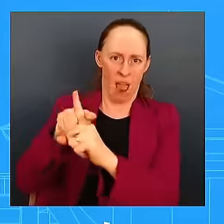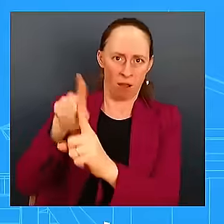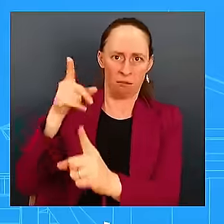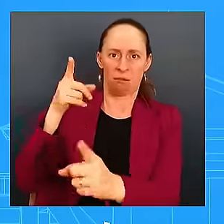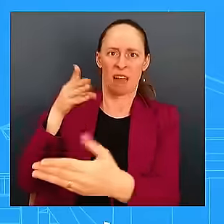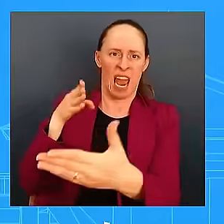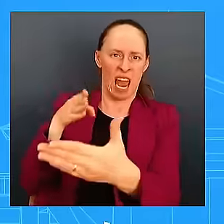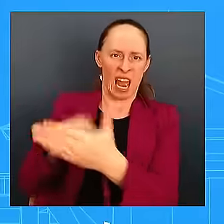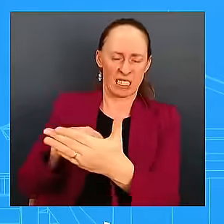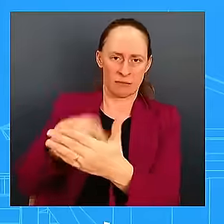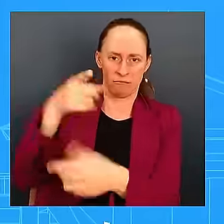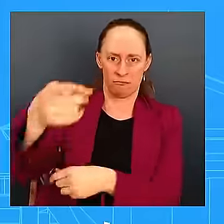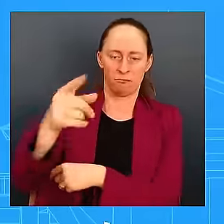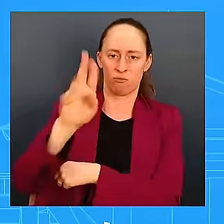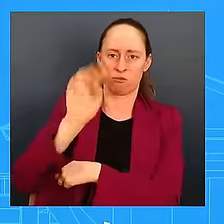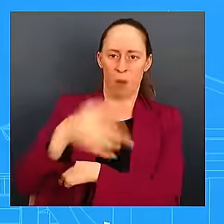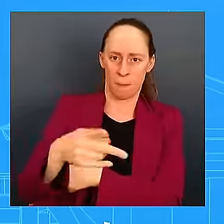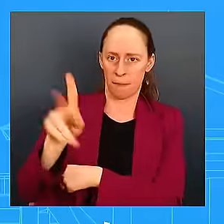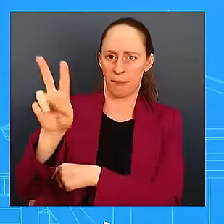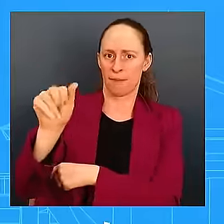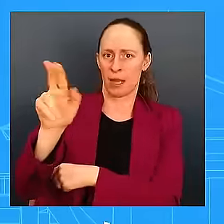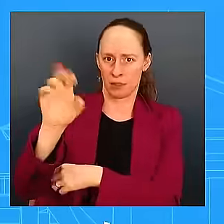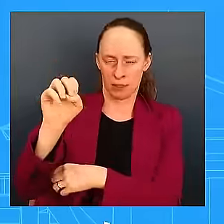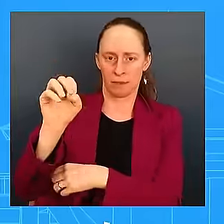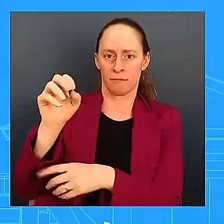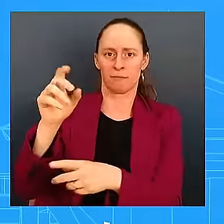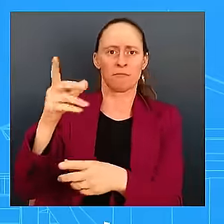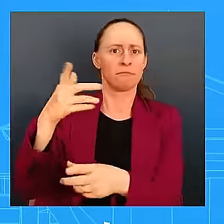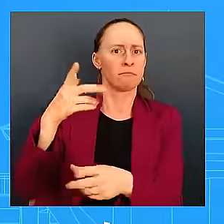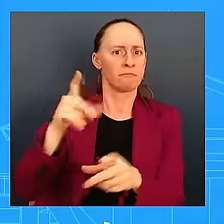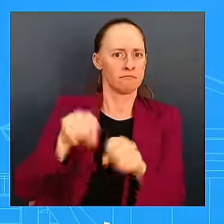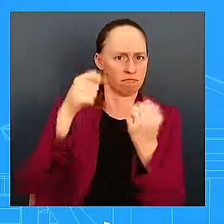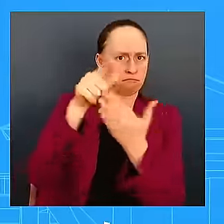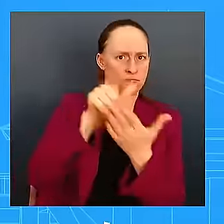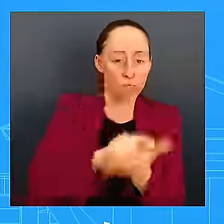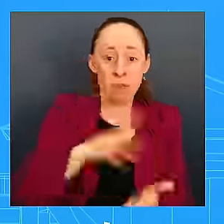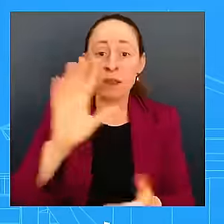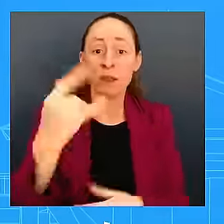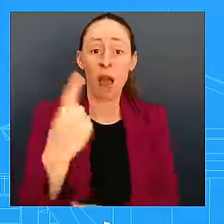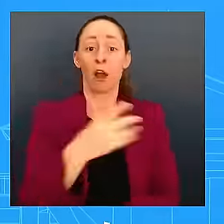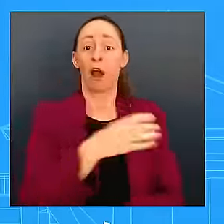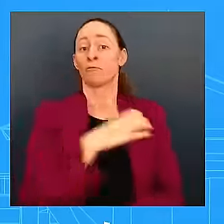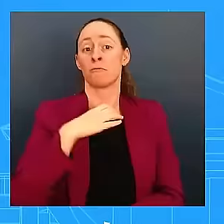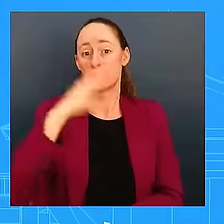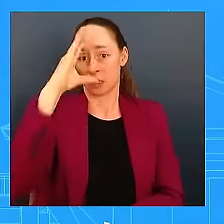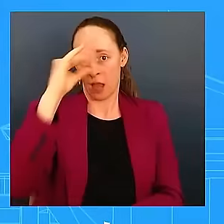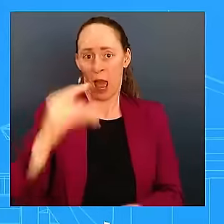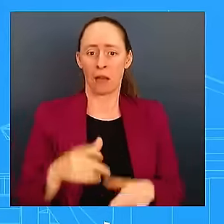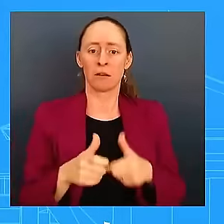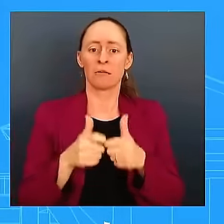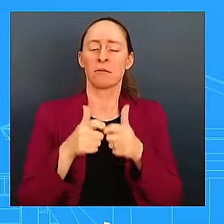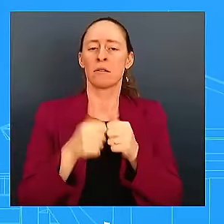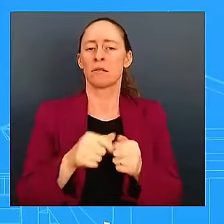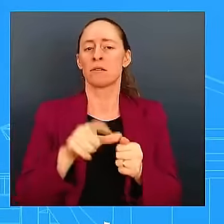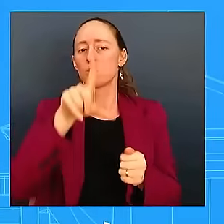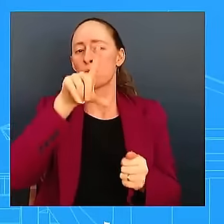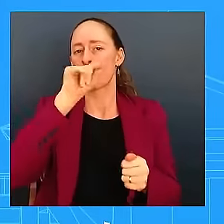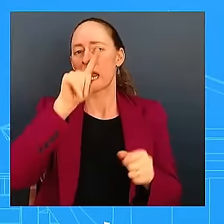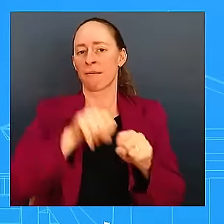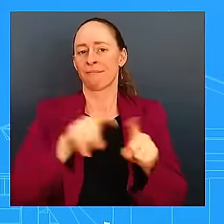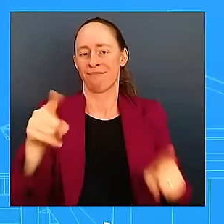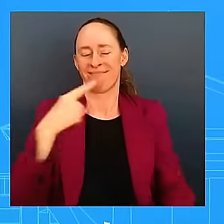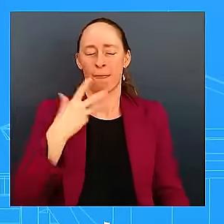Haitians as, quote, gangsters, and Haiti as, quote, the nastiest country in the Western Hemisphere. He has since deleted that post.